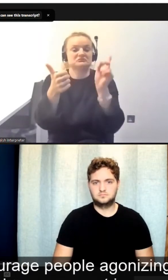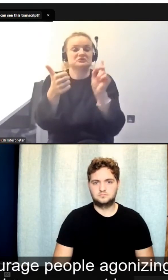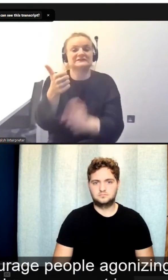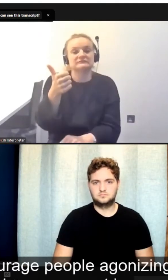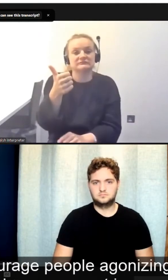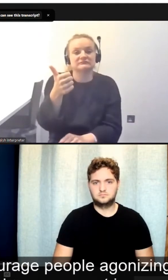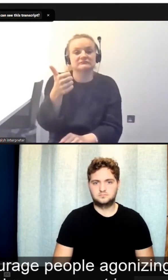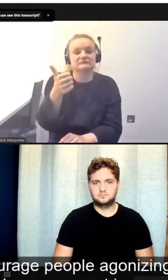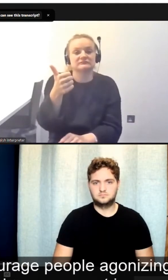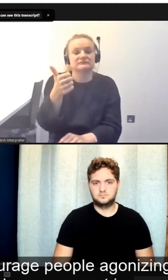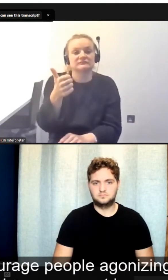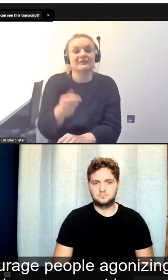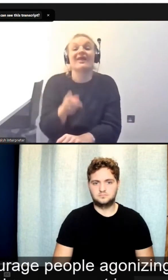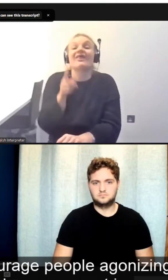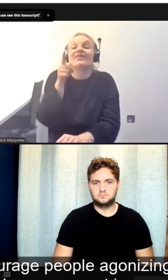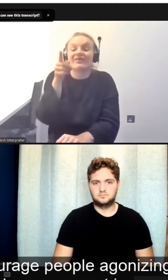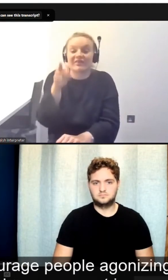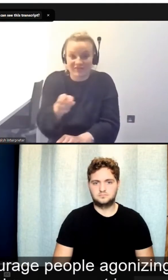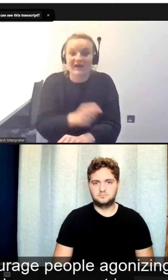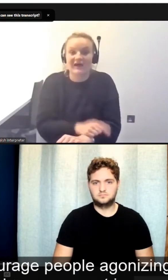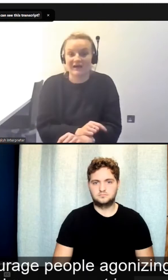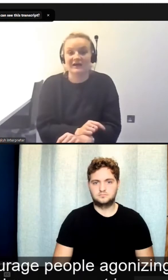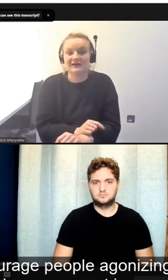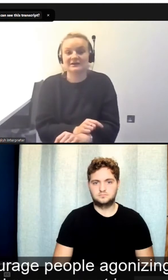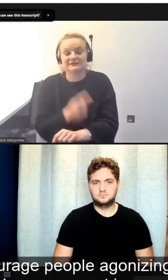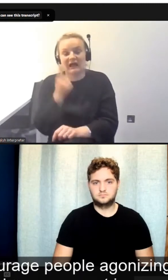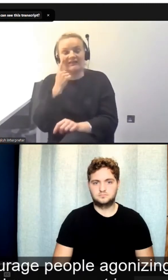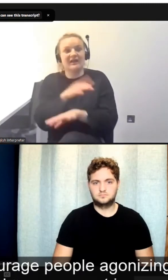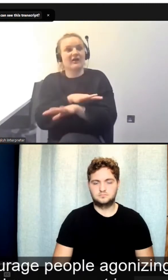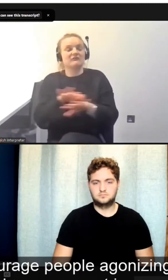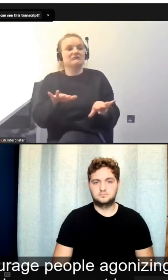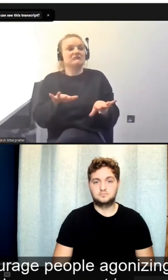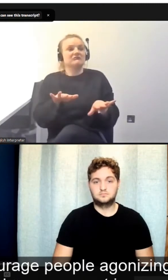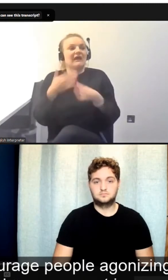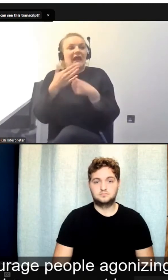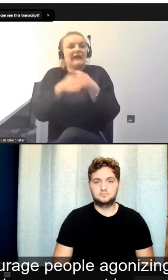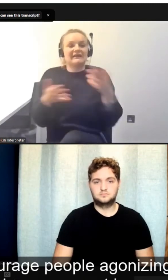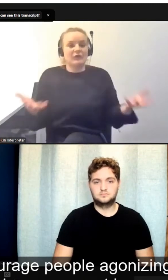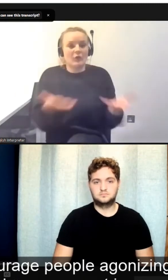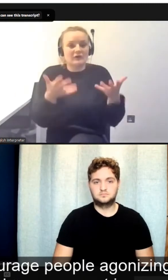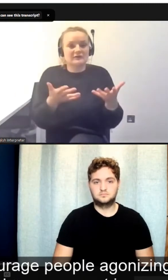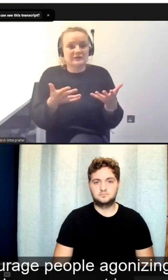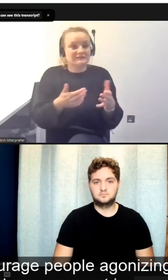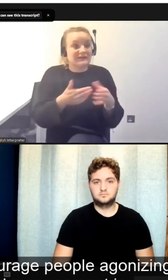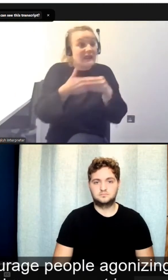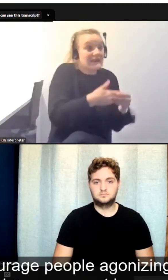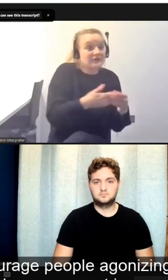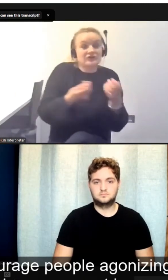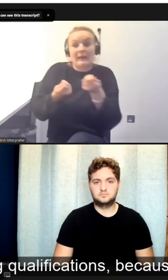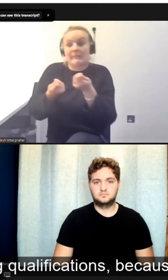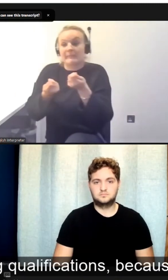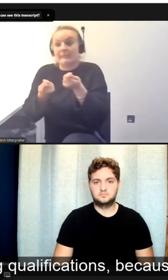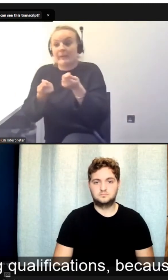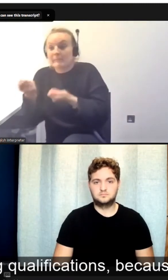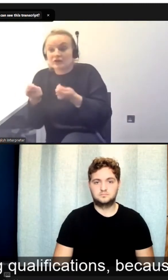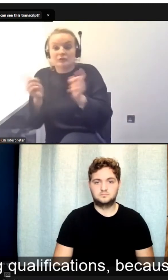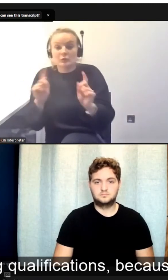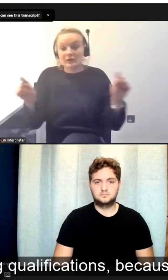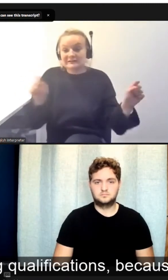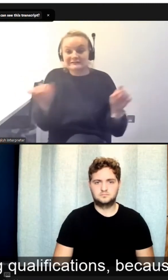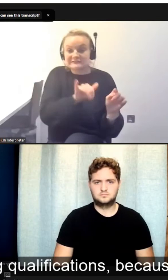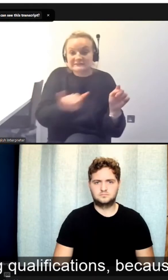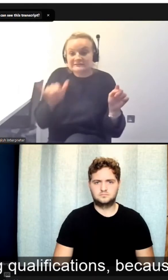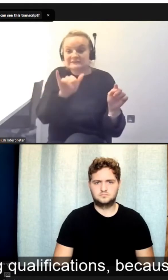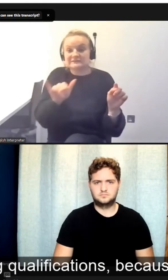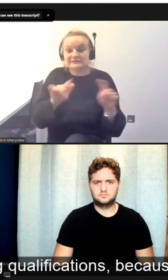And that's why I wouldn't ever encourage people agonizing over about what leadership and management is other than for the purposes